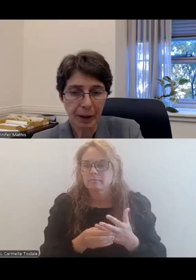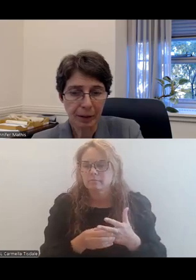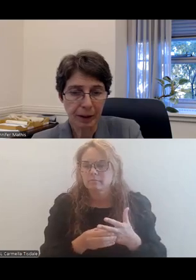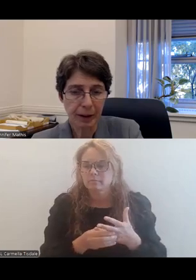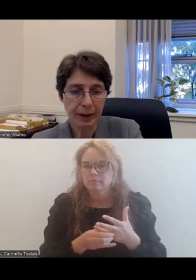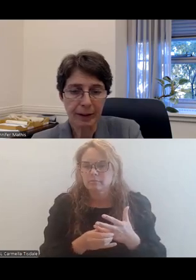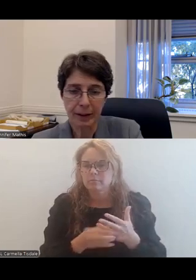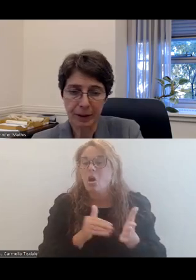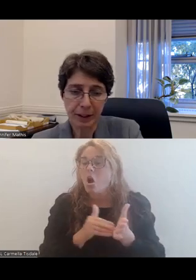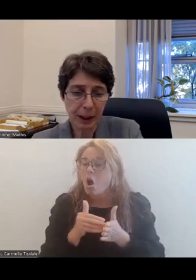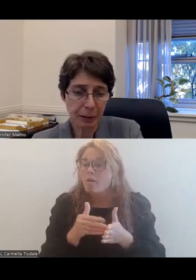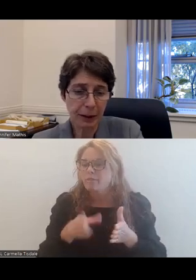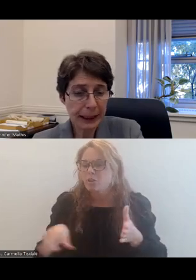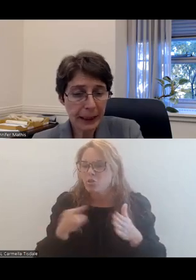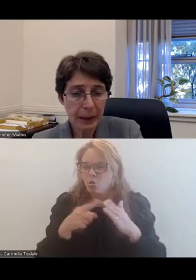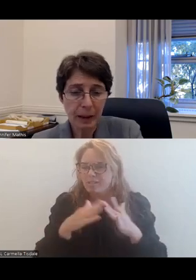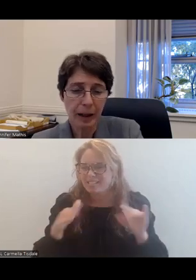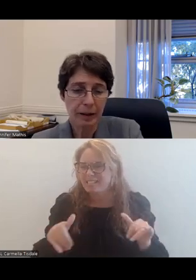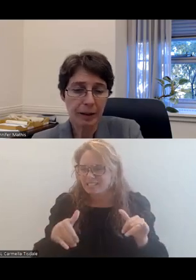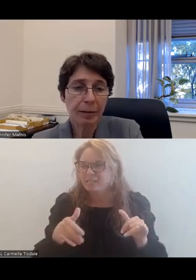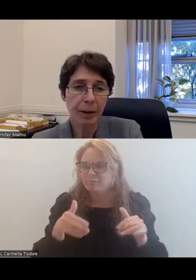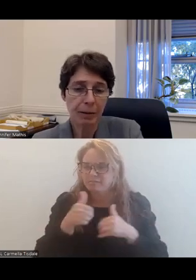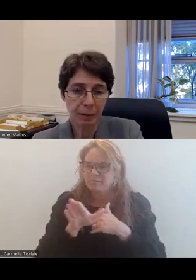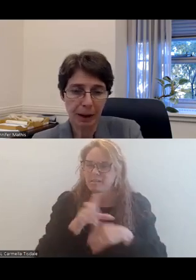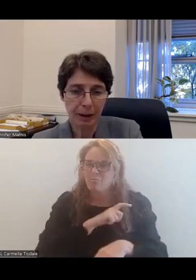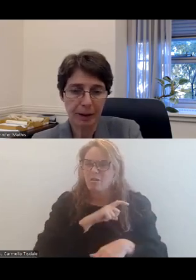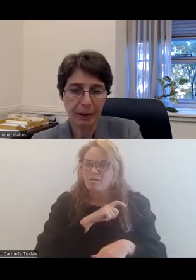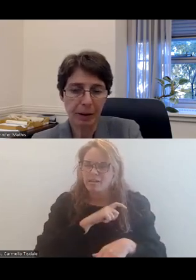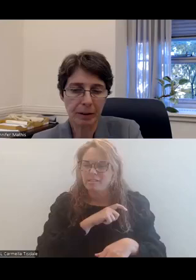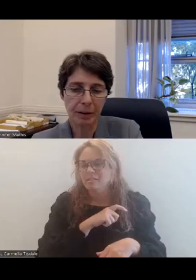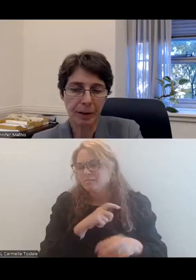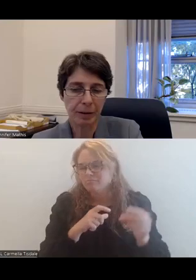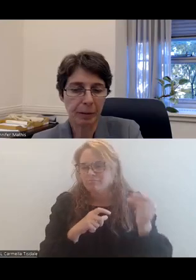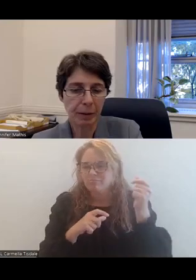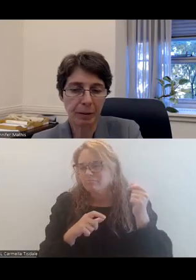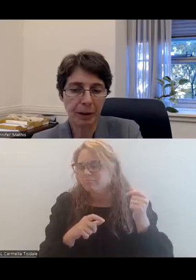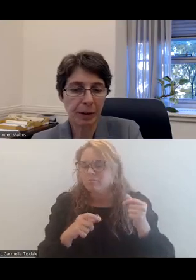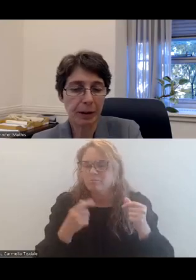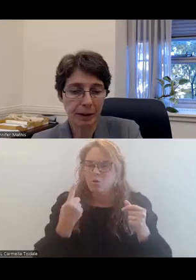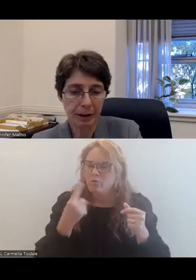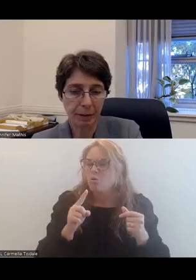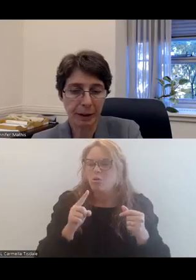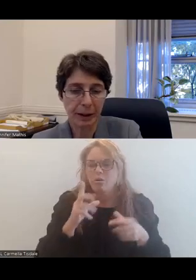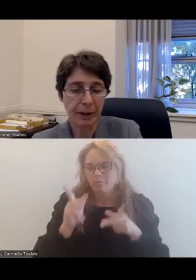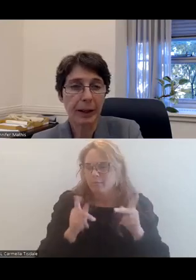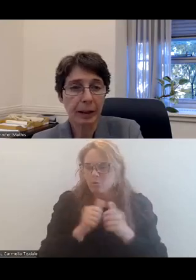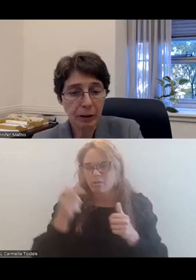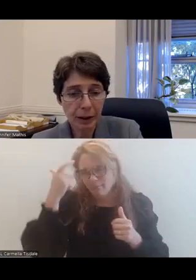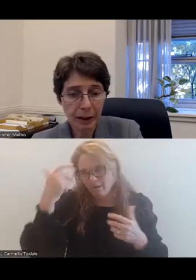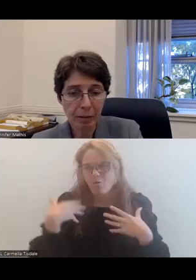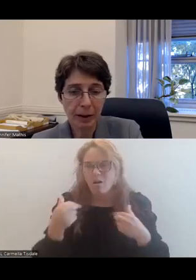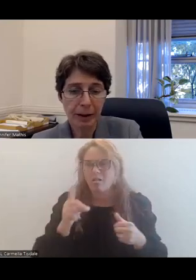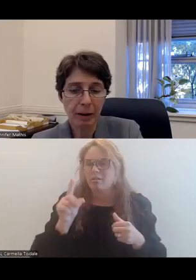Too often, these systems dispatch police as the default response to calls involving people with mental health disabilities,